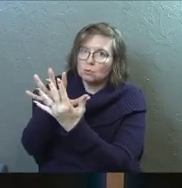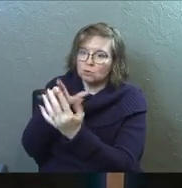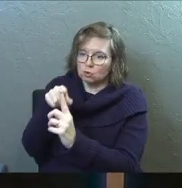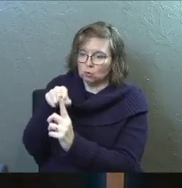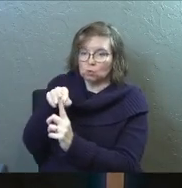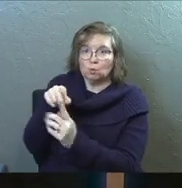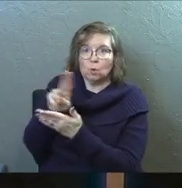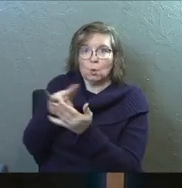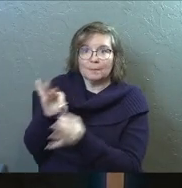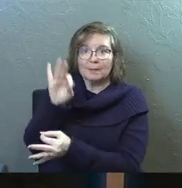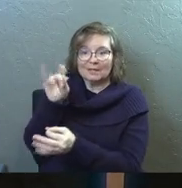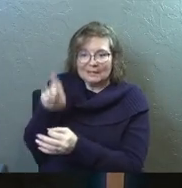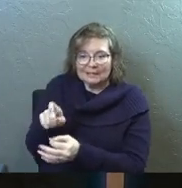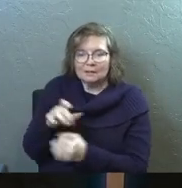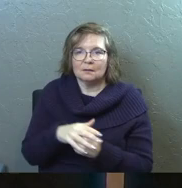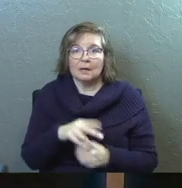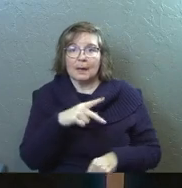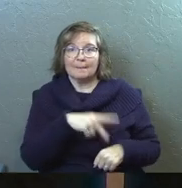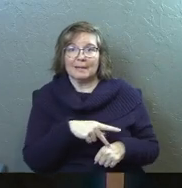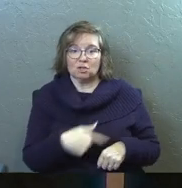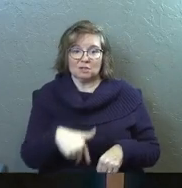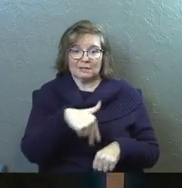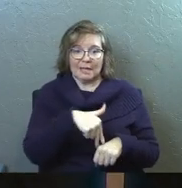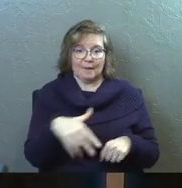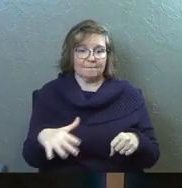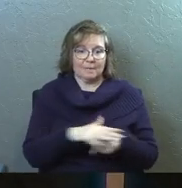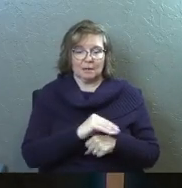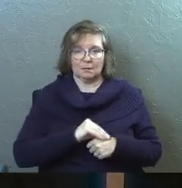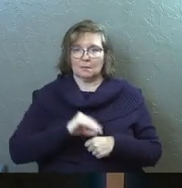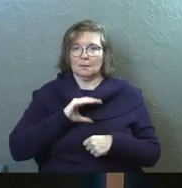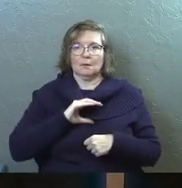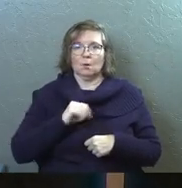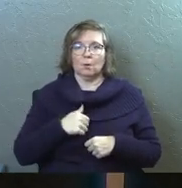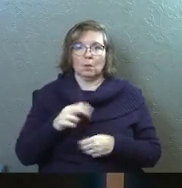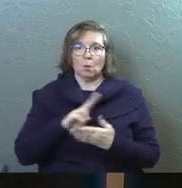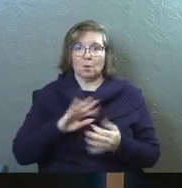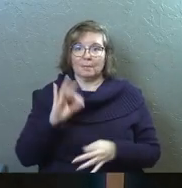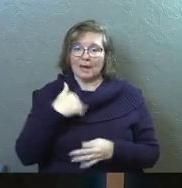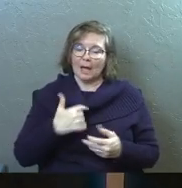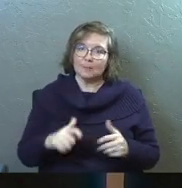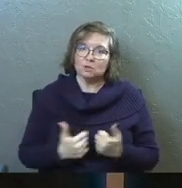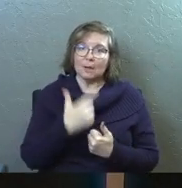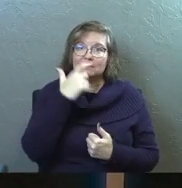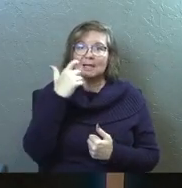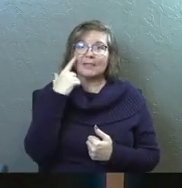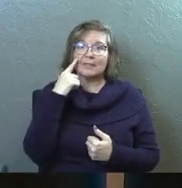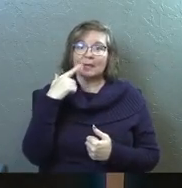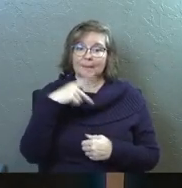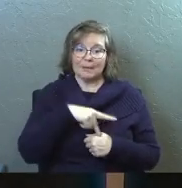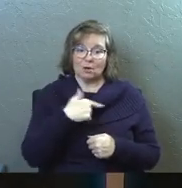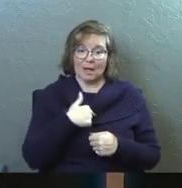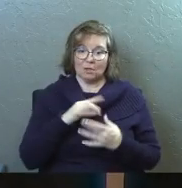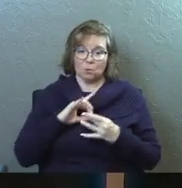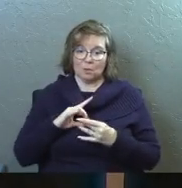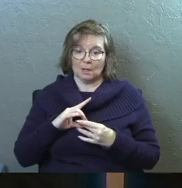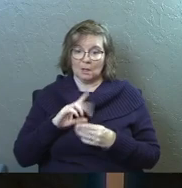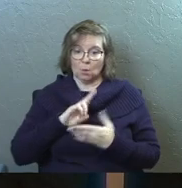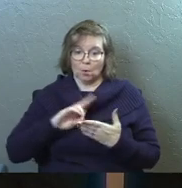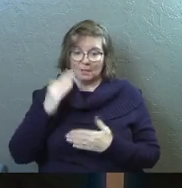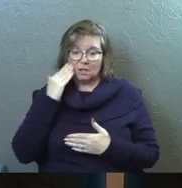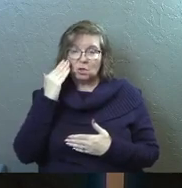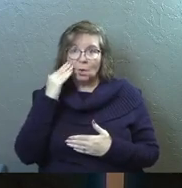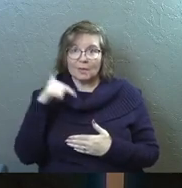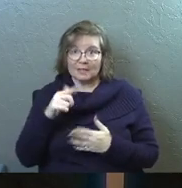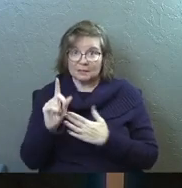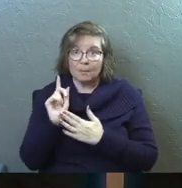him. Peter stands up filled with the Holy Spirit. And I'm challenged because I think Peter has this relationship with the Holy Spirit that he